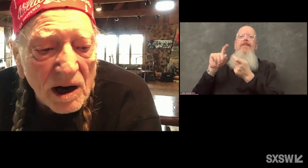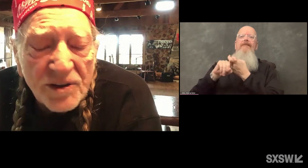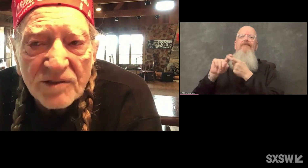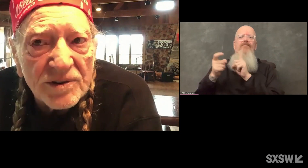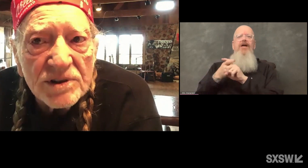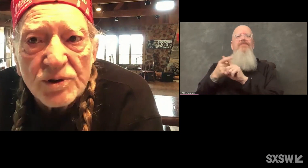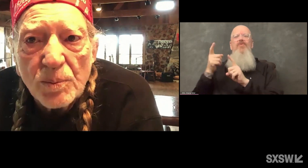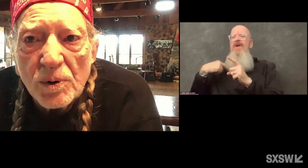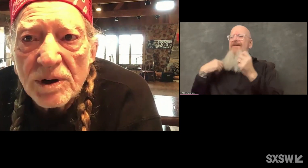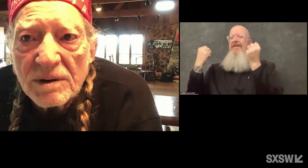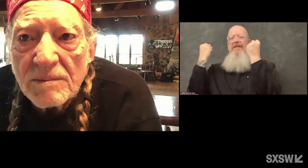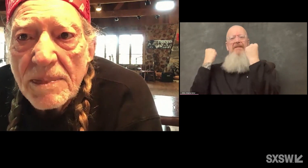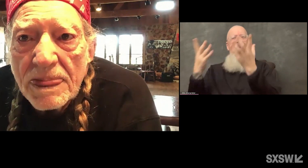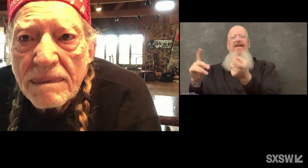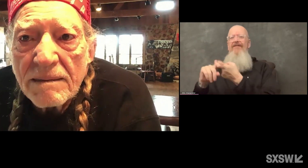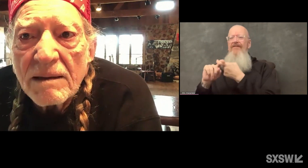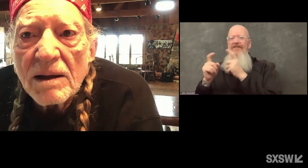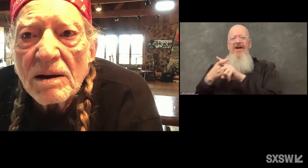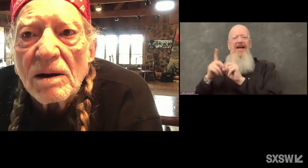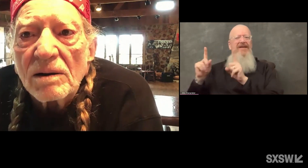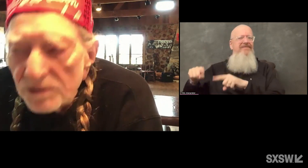Oh, I think friends are important.